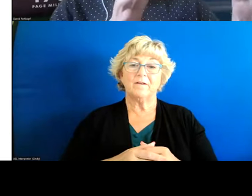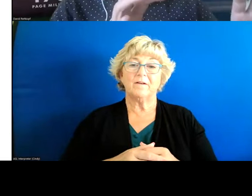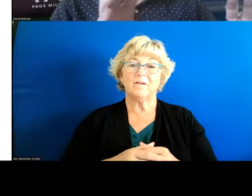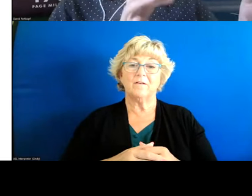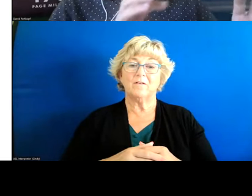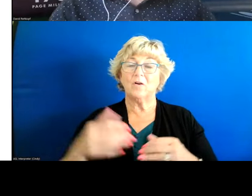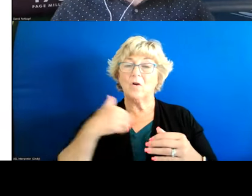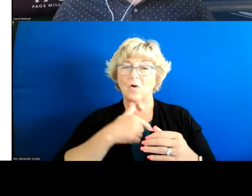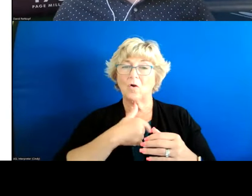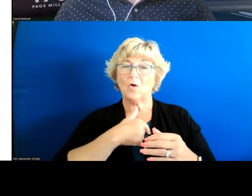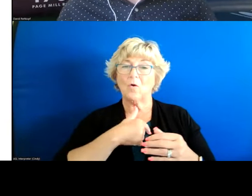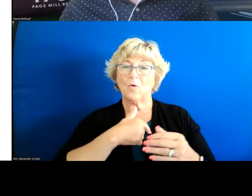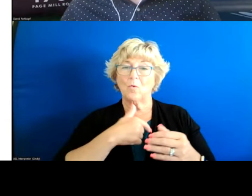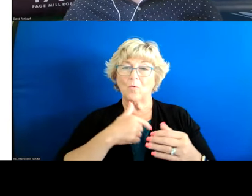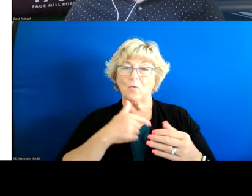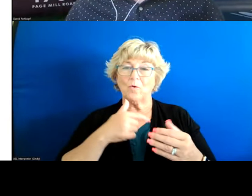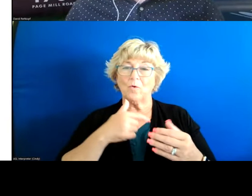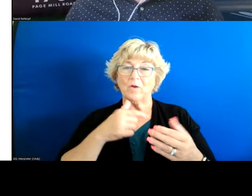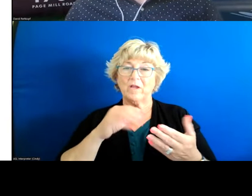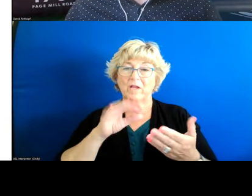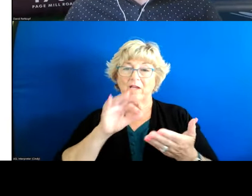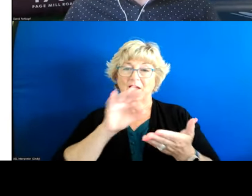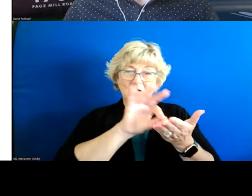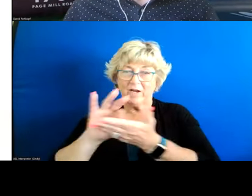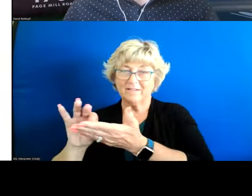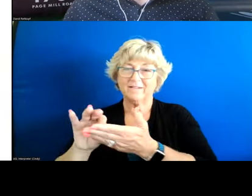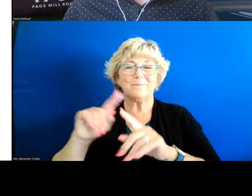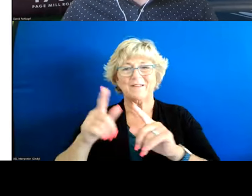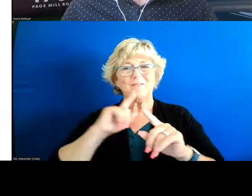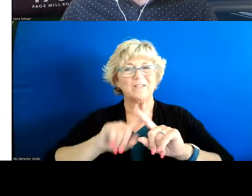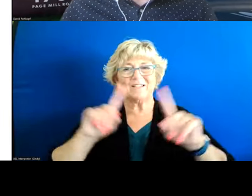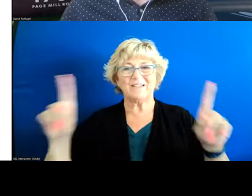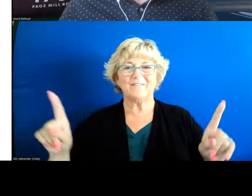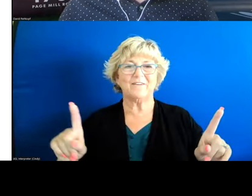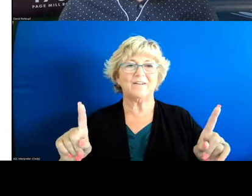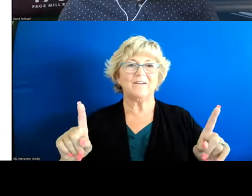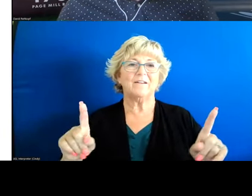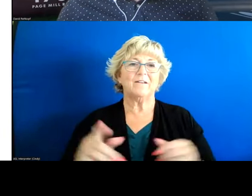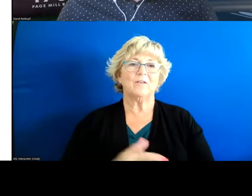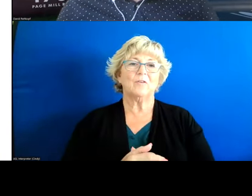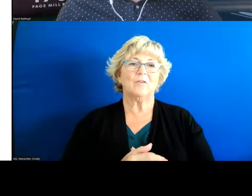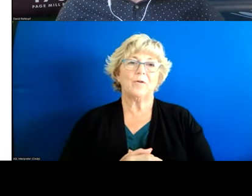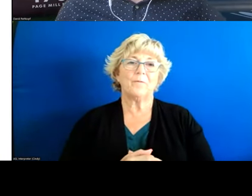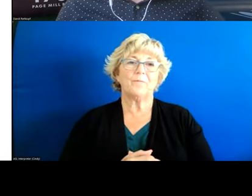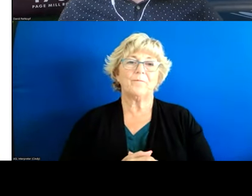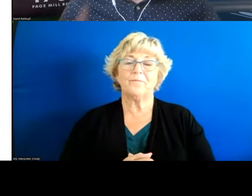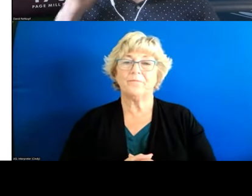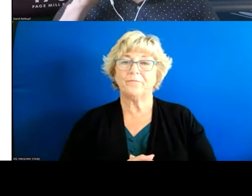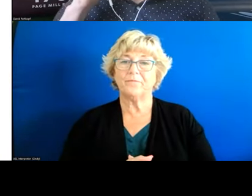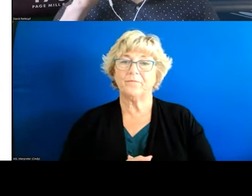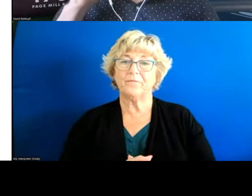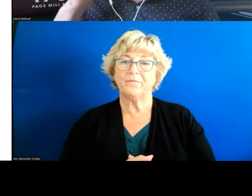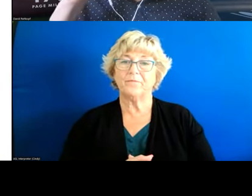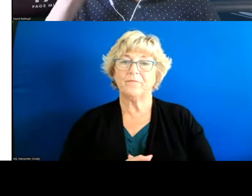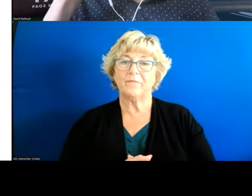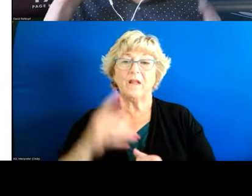really pretty different across states uh next slide um you know for the for the sake